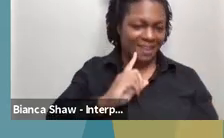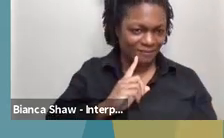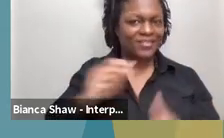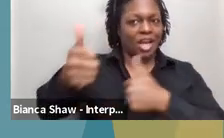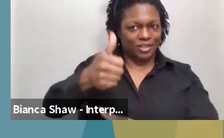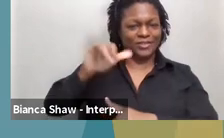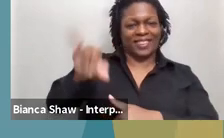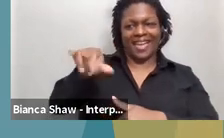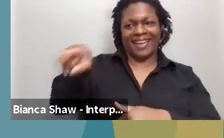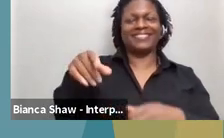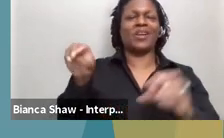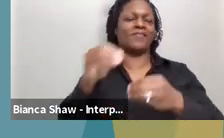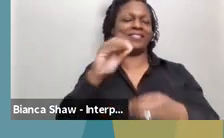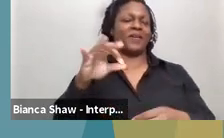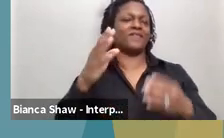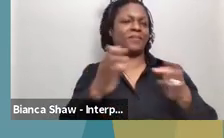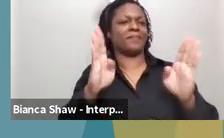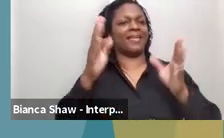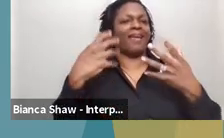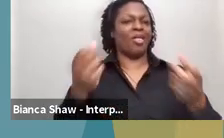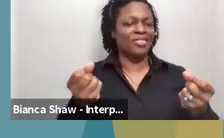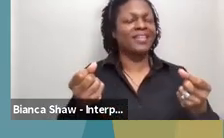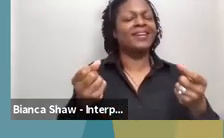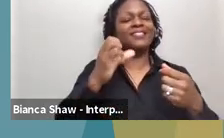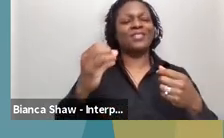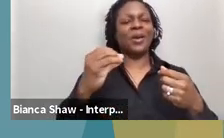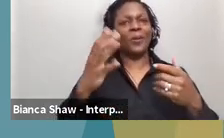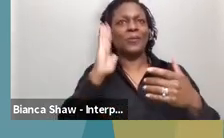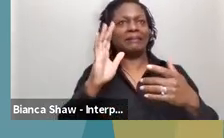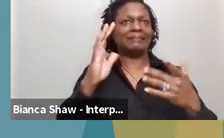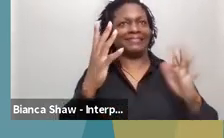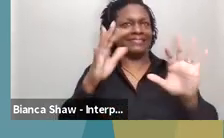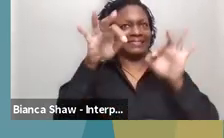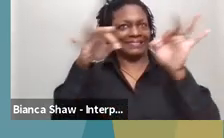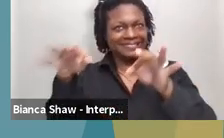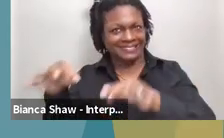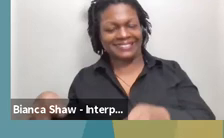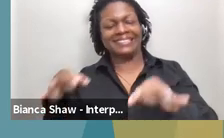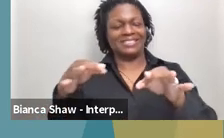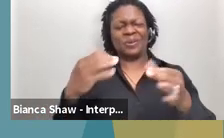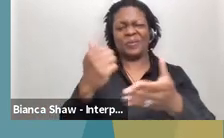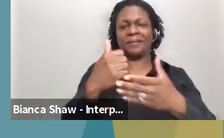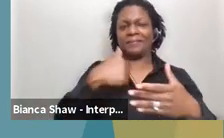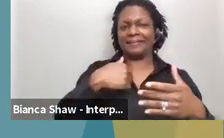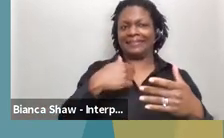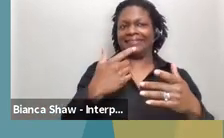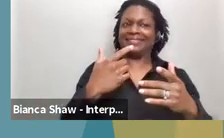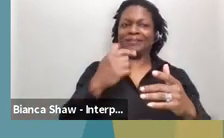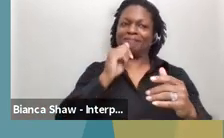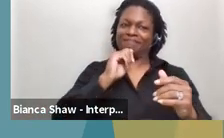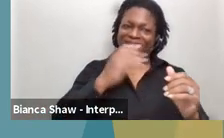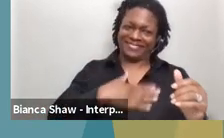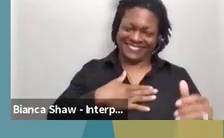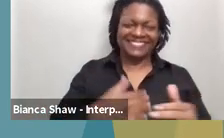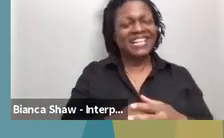through, but hopefully this little presentation will clarify this for you a bit. So the Office of Public Health's mission is to protect and